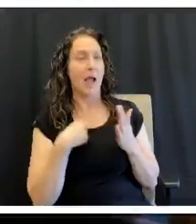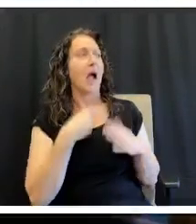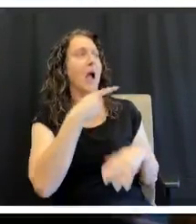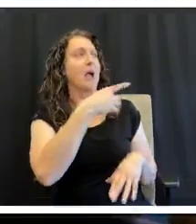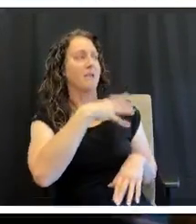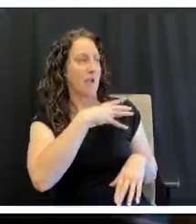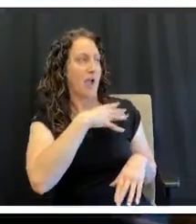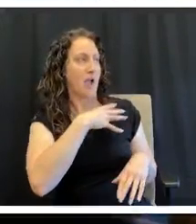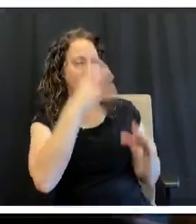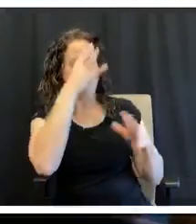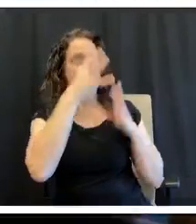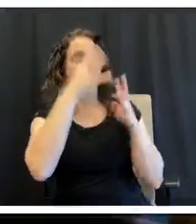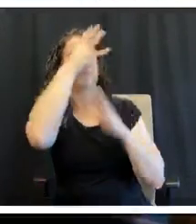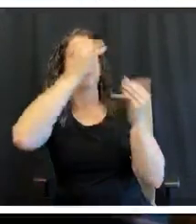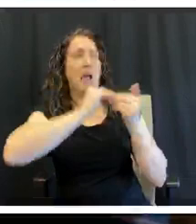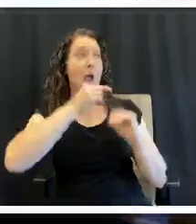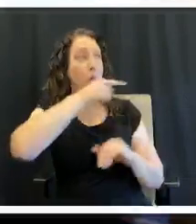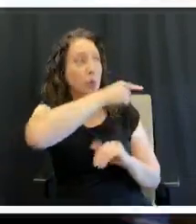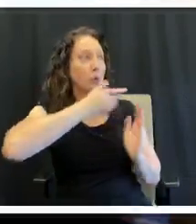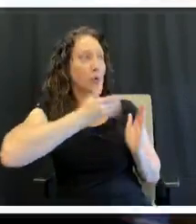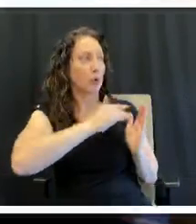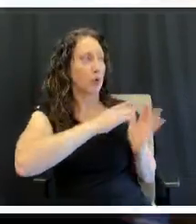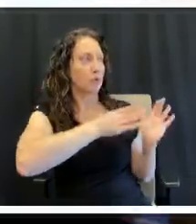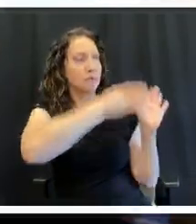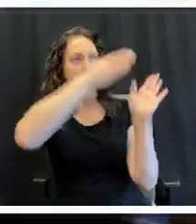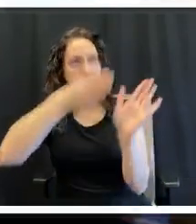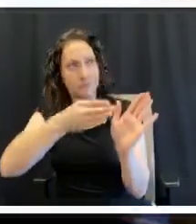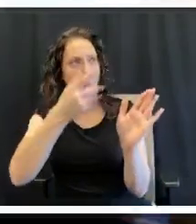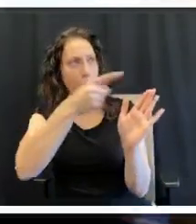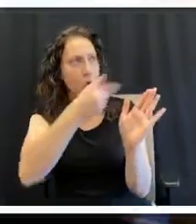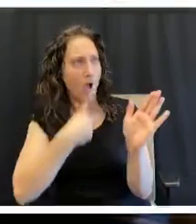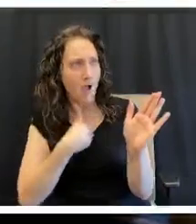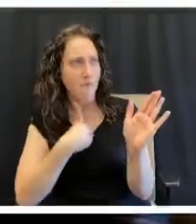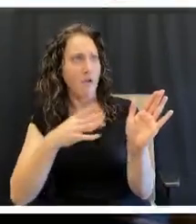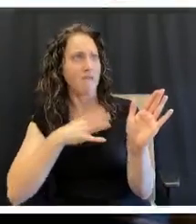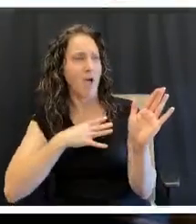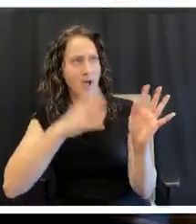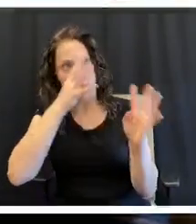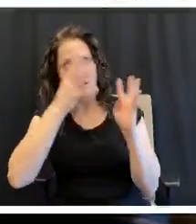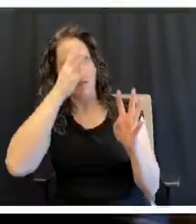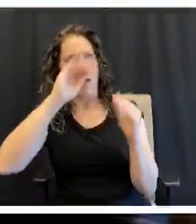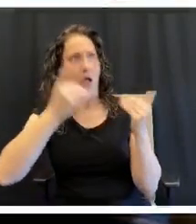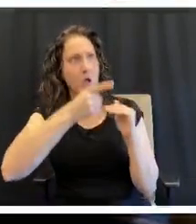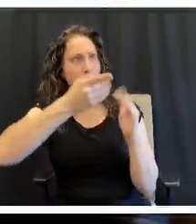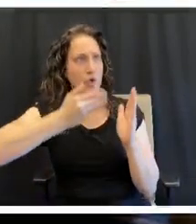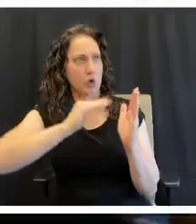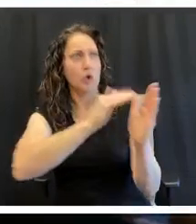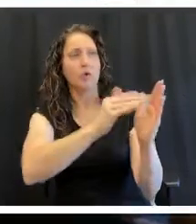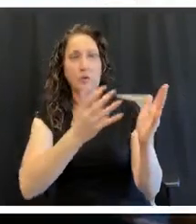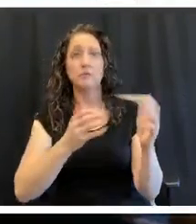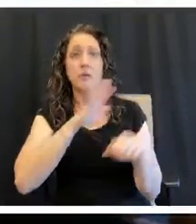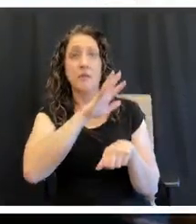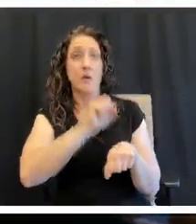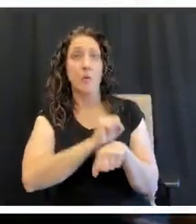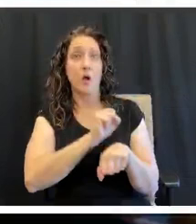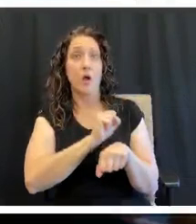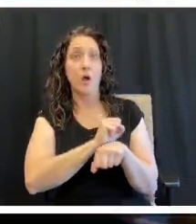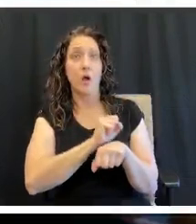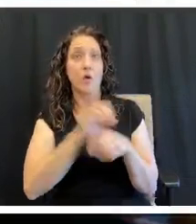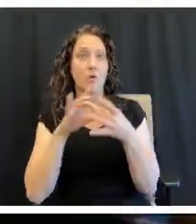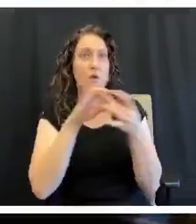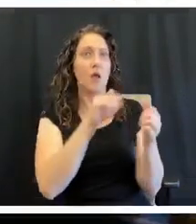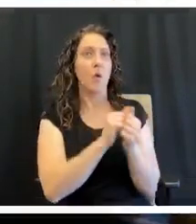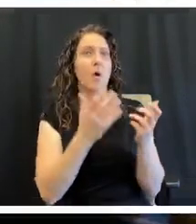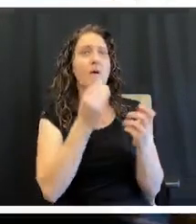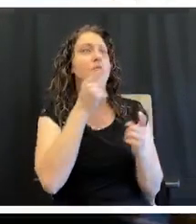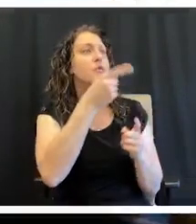ideas of what they would be doing. Excuse me. So their, their assignments revolved around developing a menu